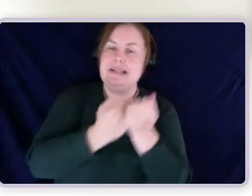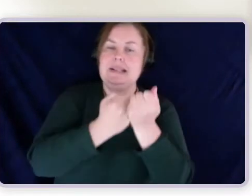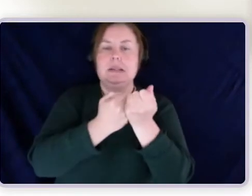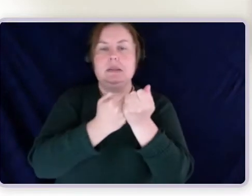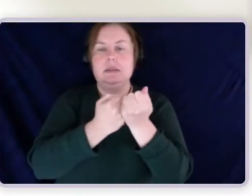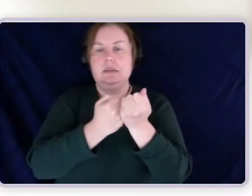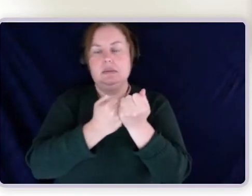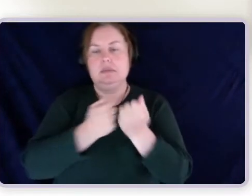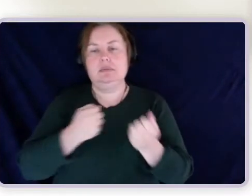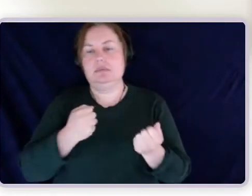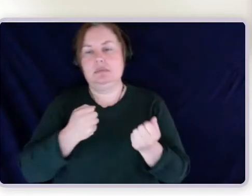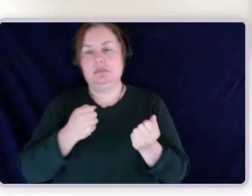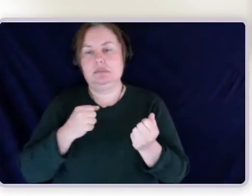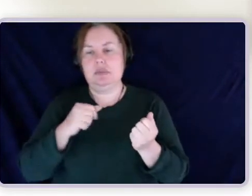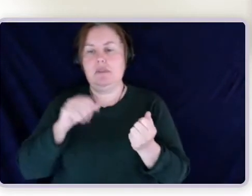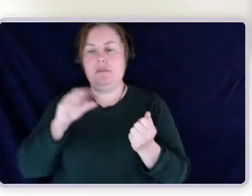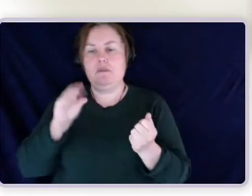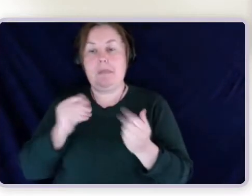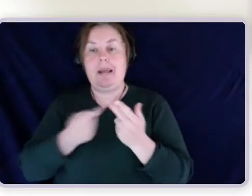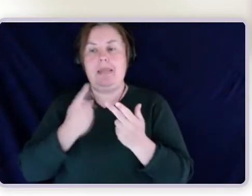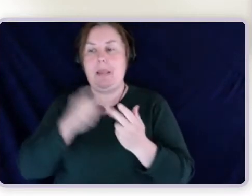tables. It has to be from another person.